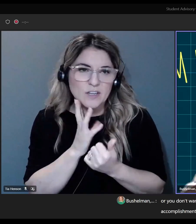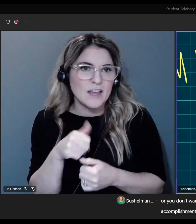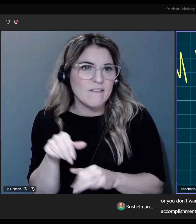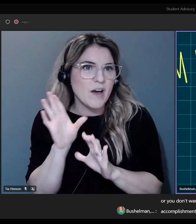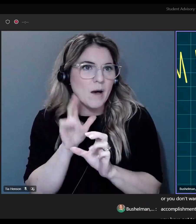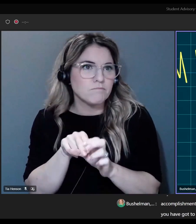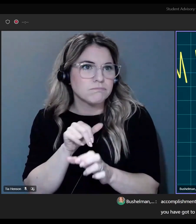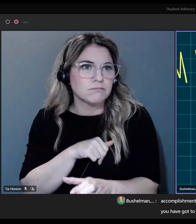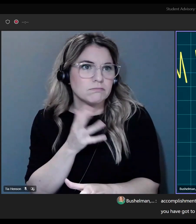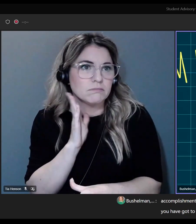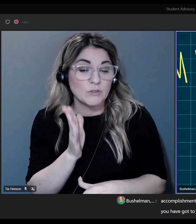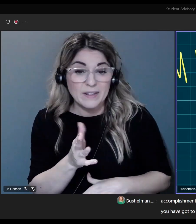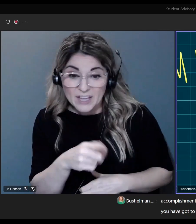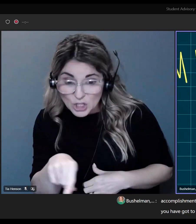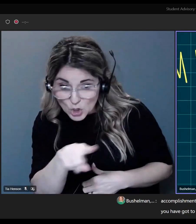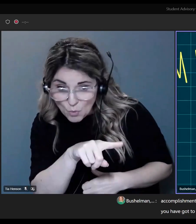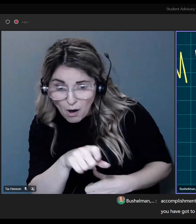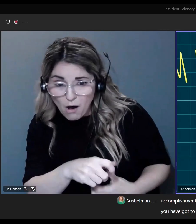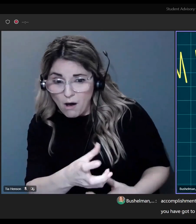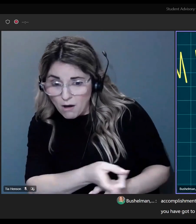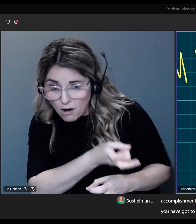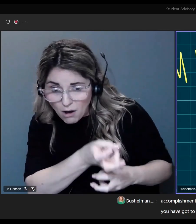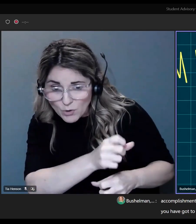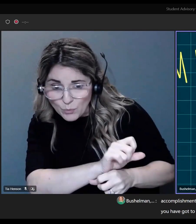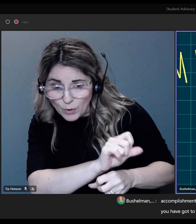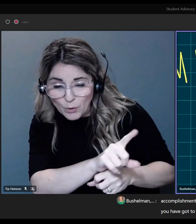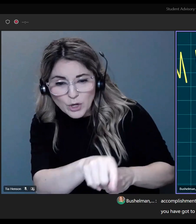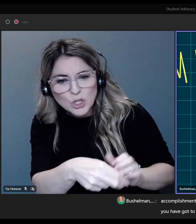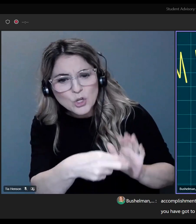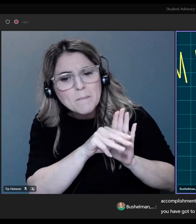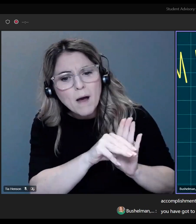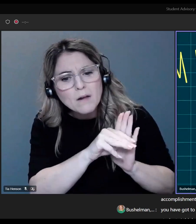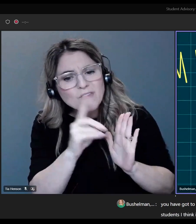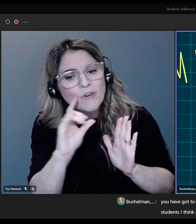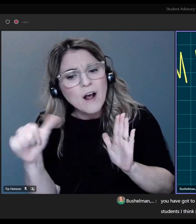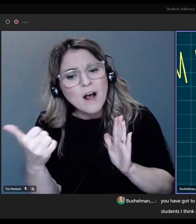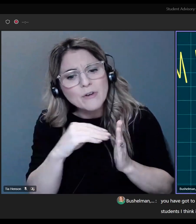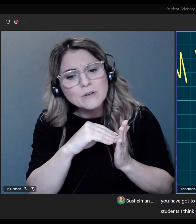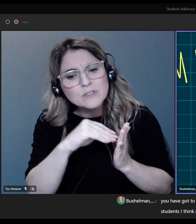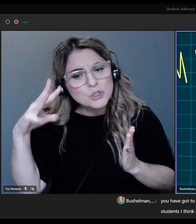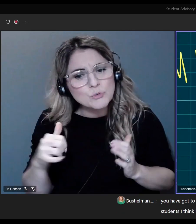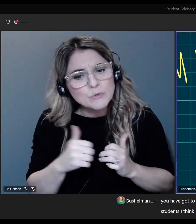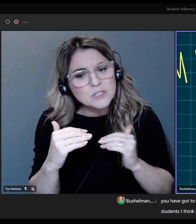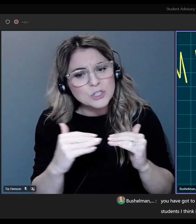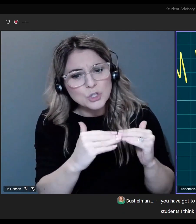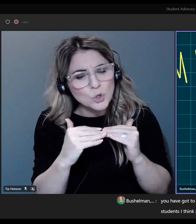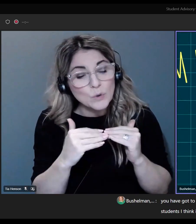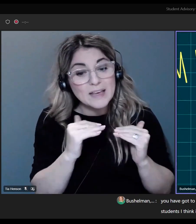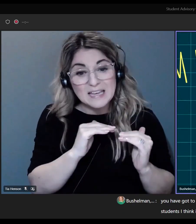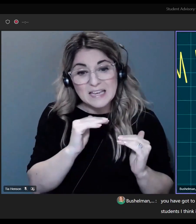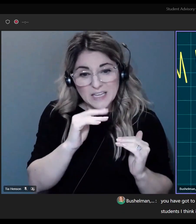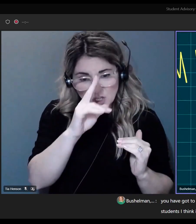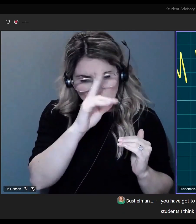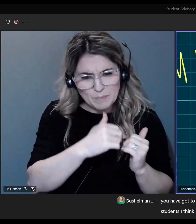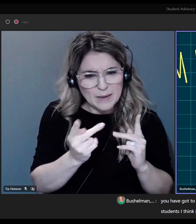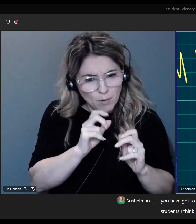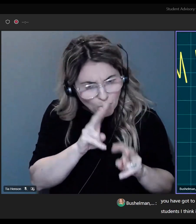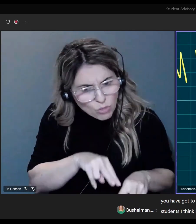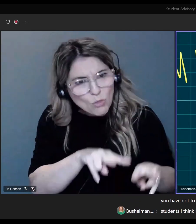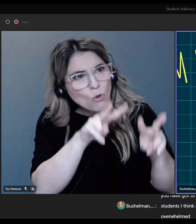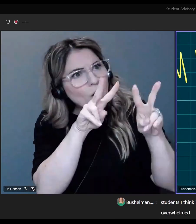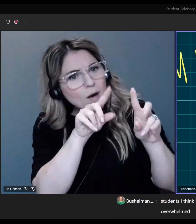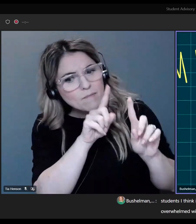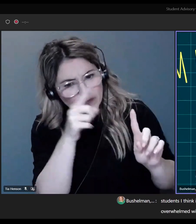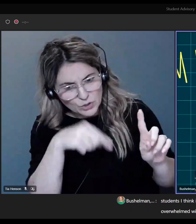much you have got to do and how much you model for other students, I think it's very important to not be so overwhelmed